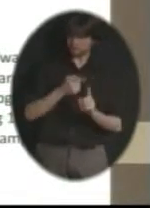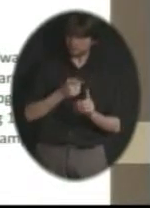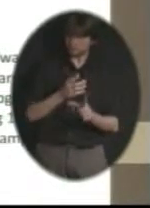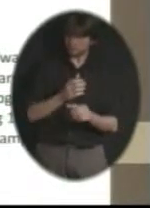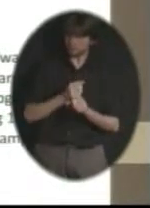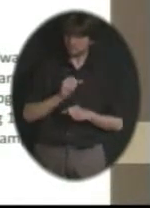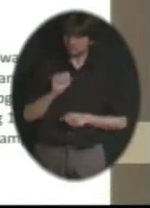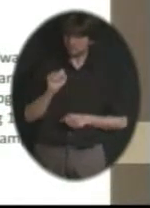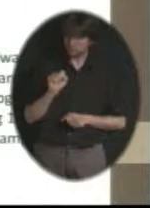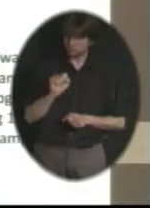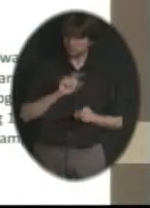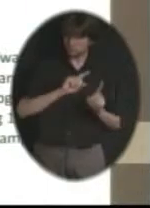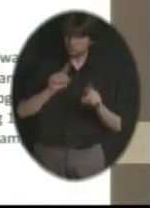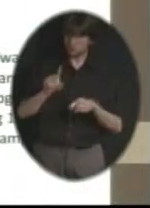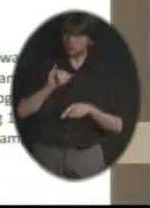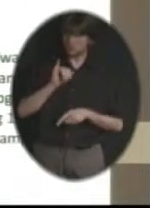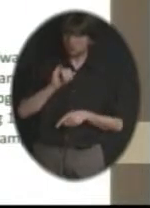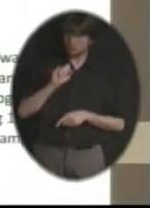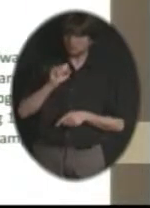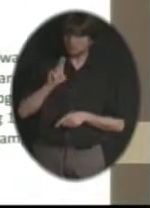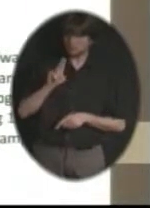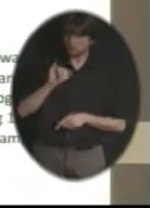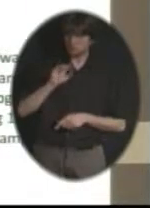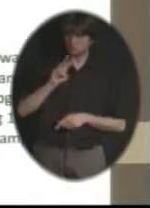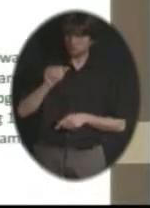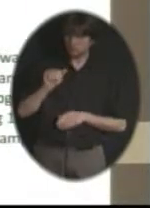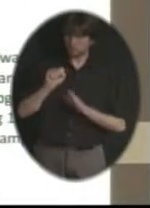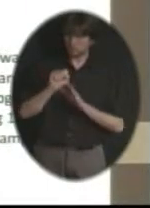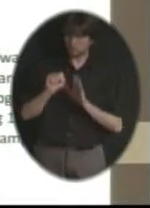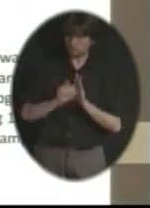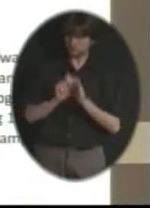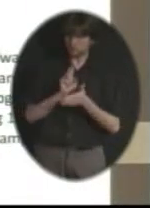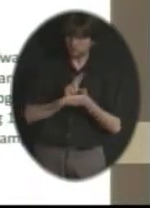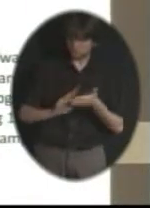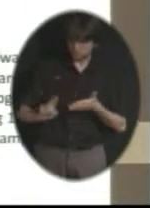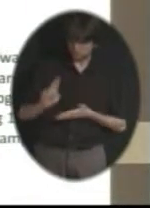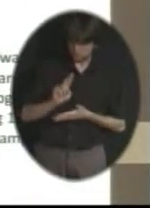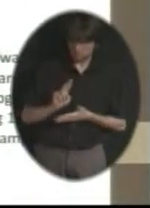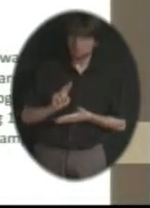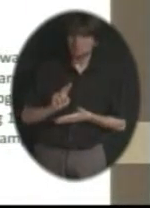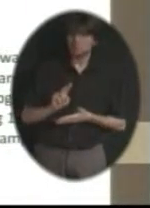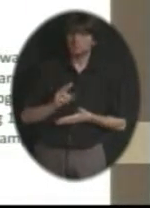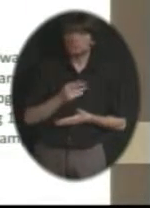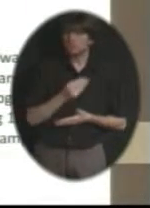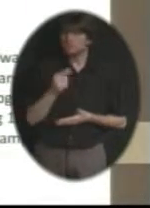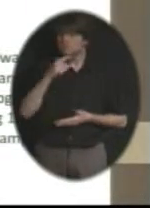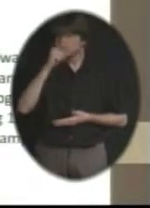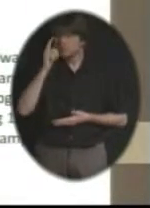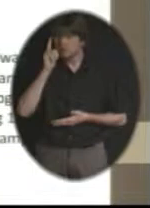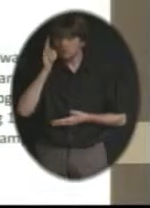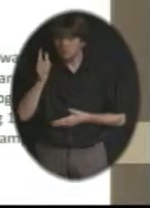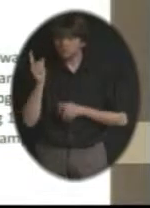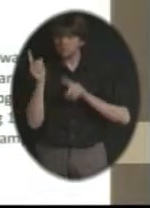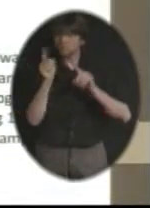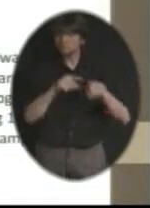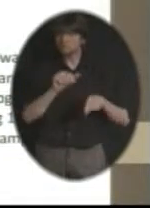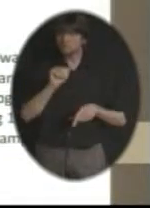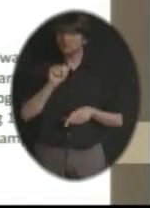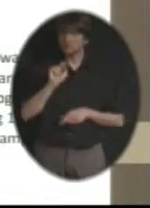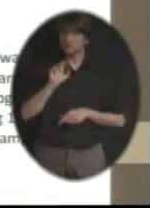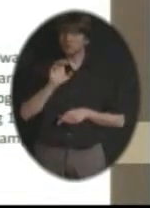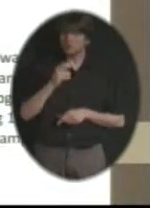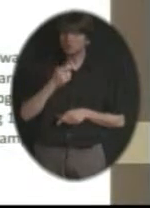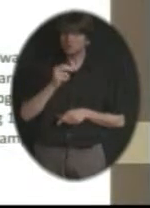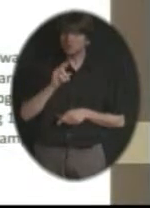State University. A couple summers later, she ends up in Anchorage, Alaska, in a research